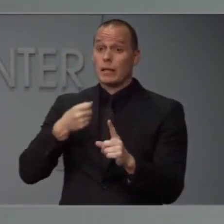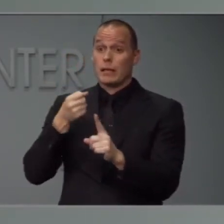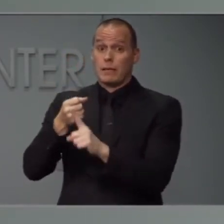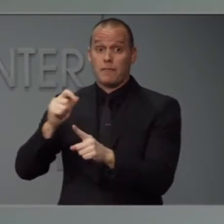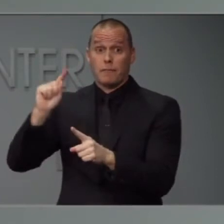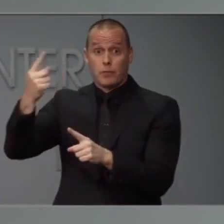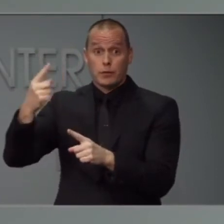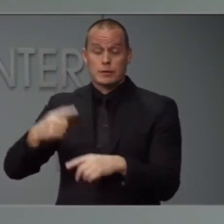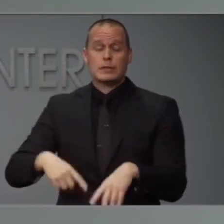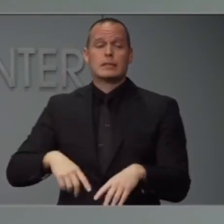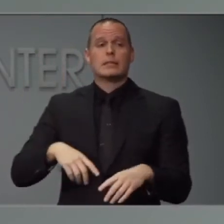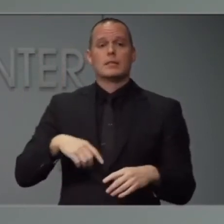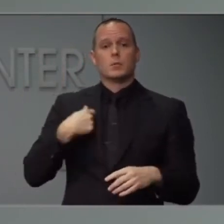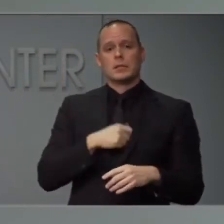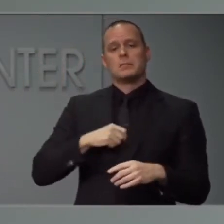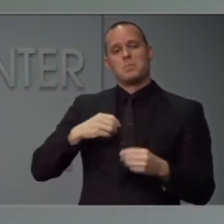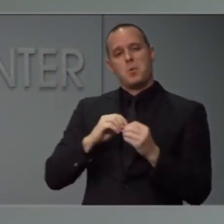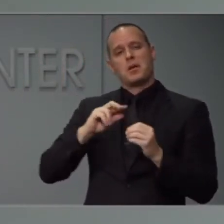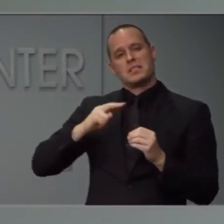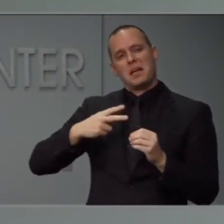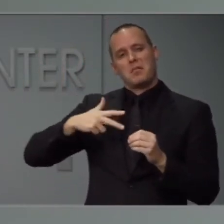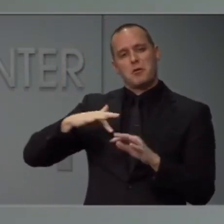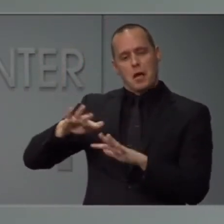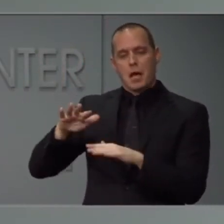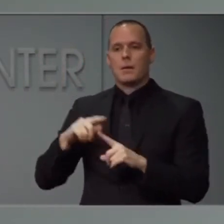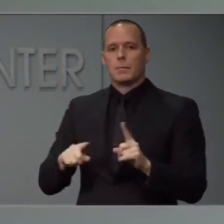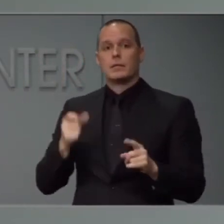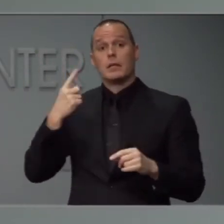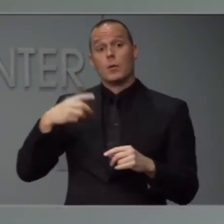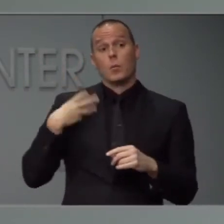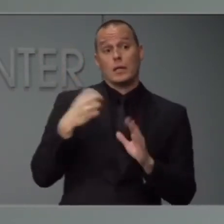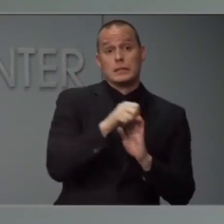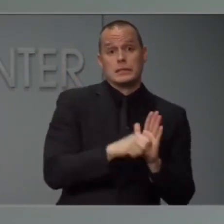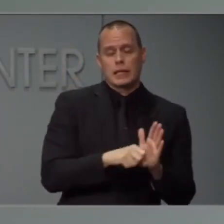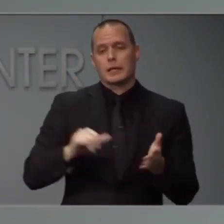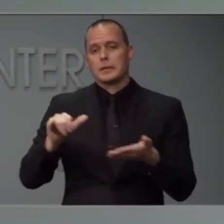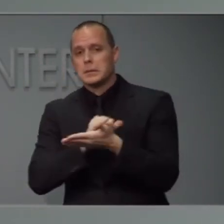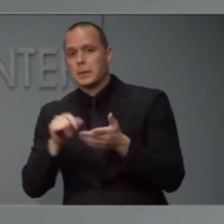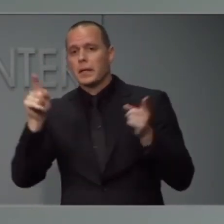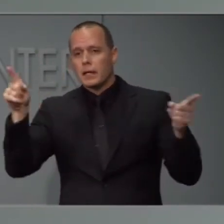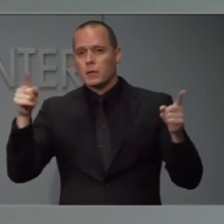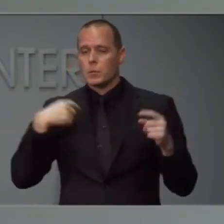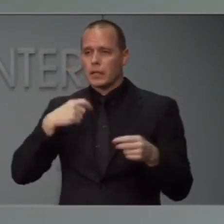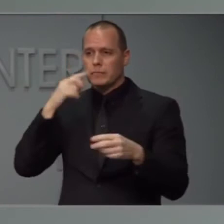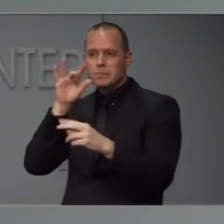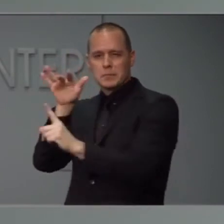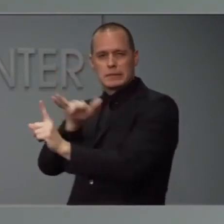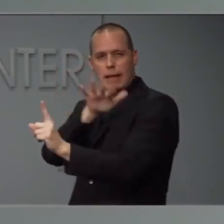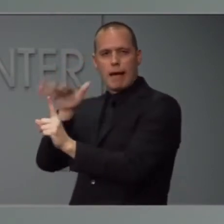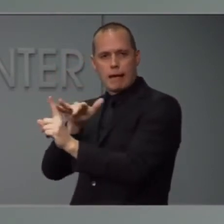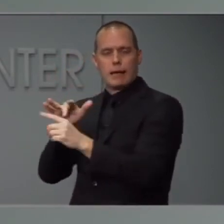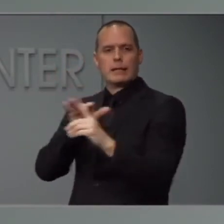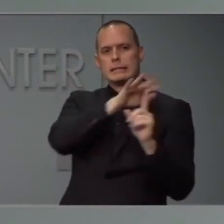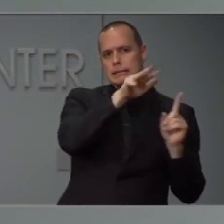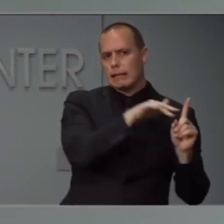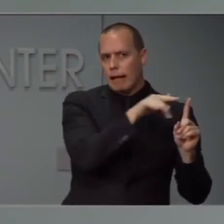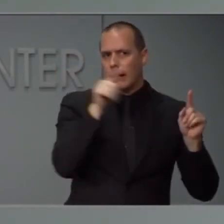at places like New York or the state of Washington to understand how is the virus moving there and what does that mean for